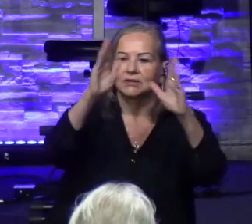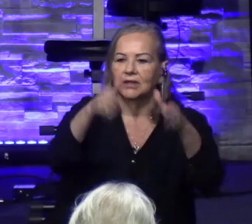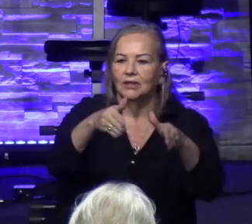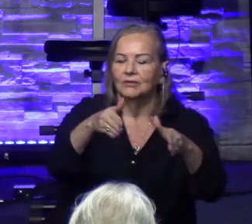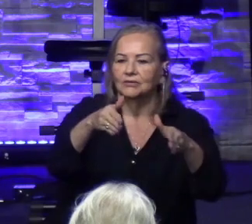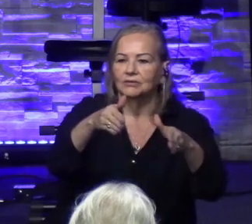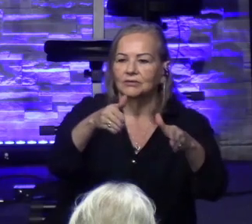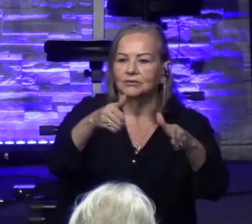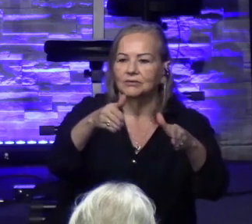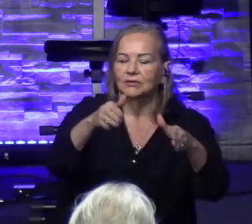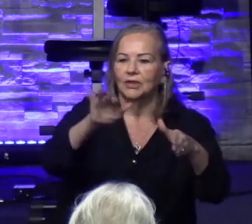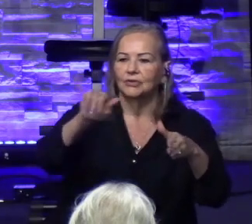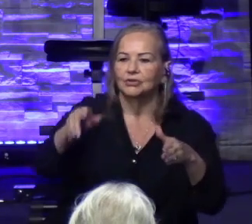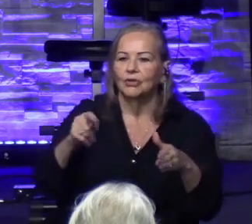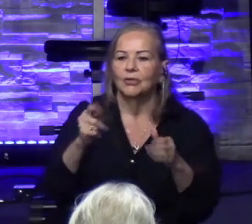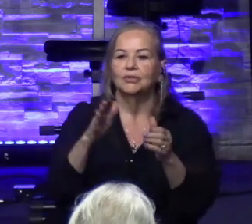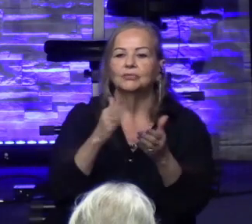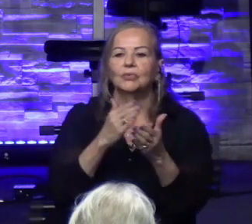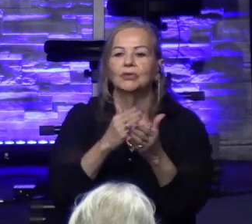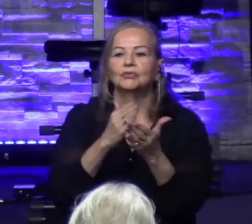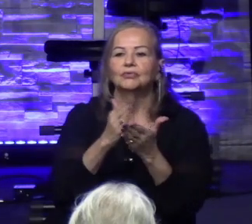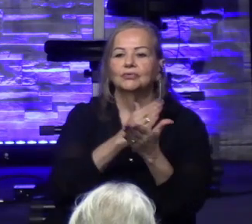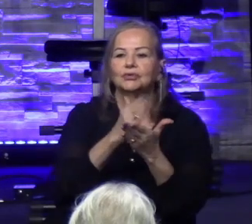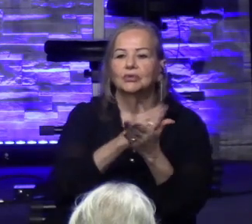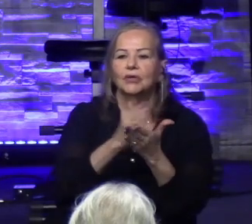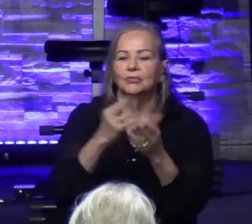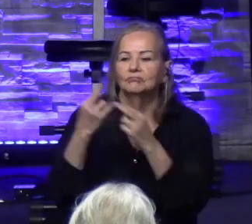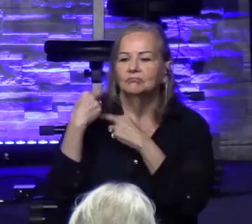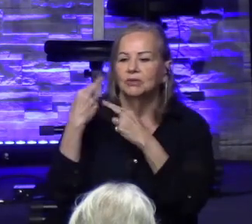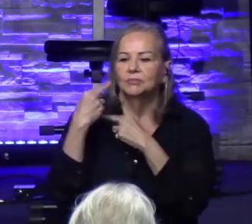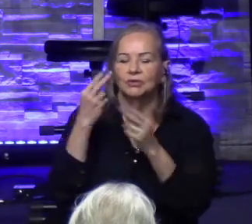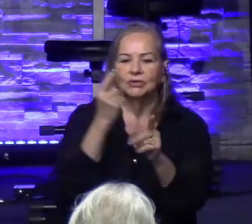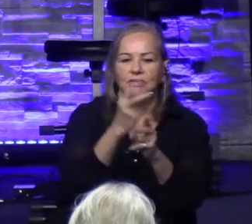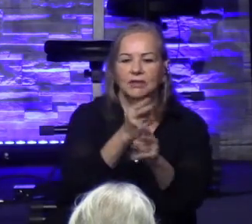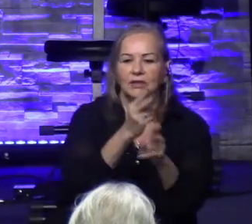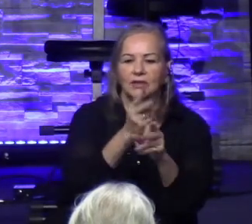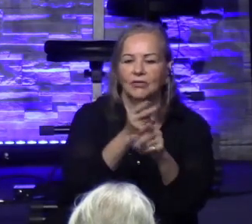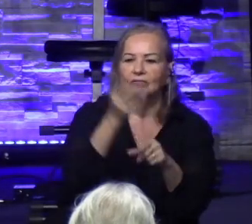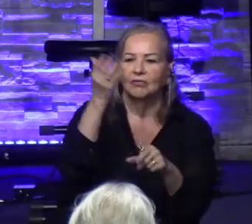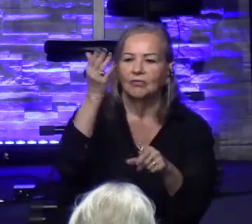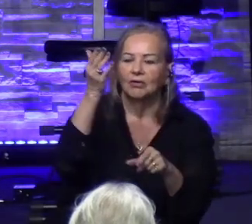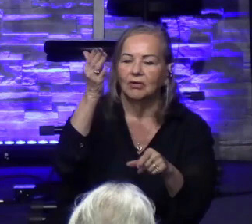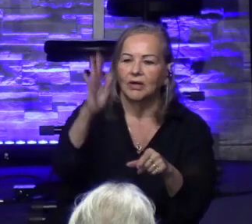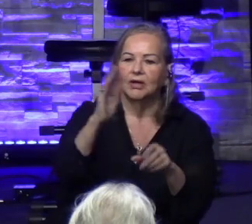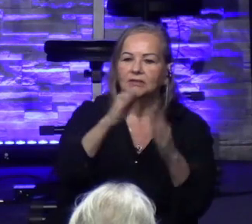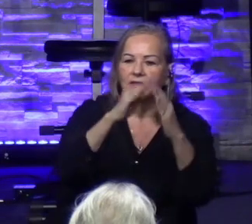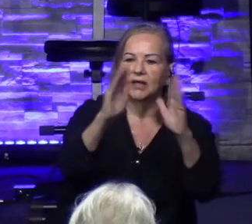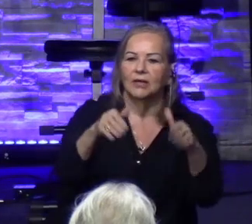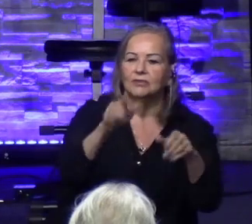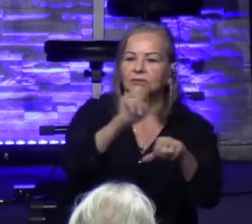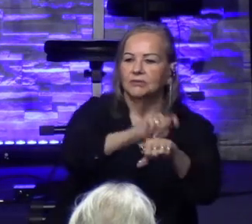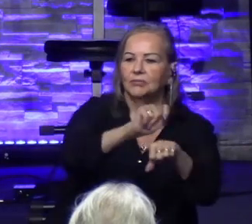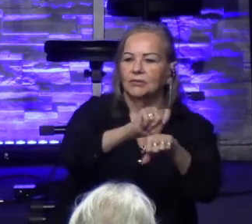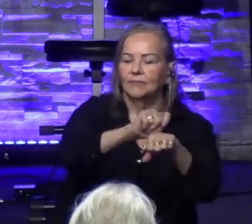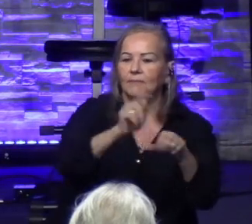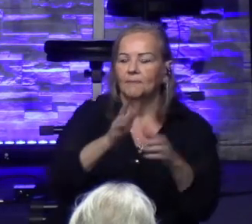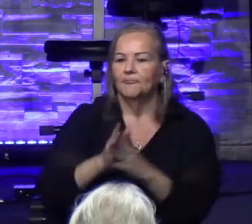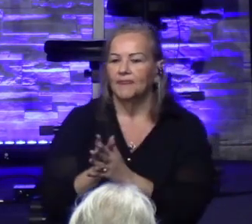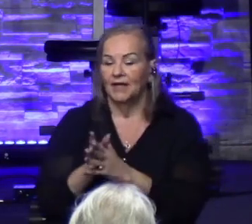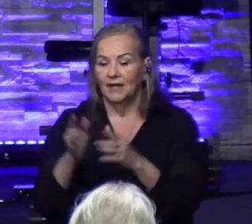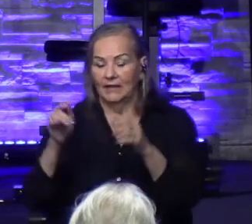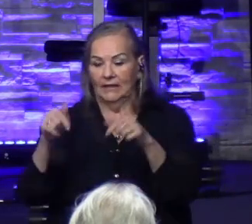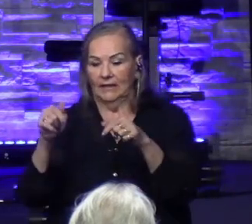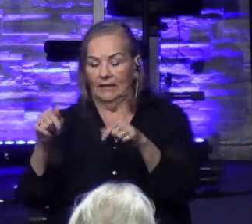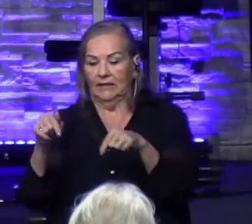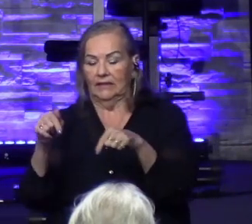it. This temple, this house, this building that we were in, it may be owned by the Arizona Ministry Network.